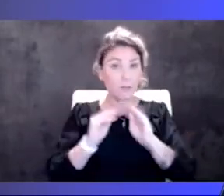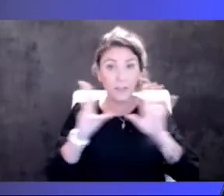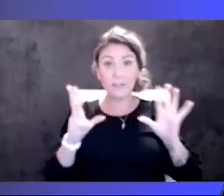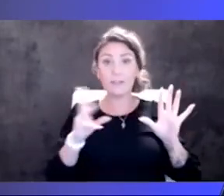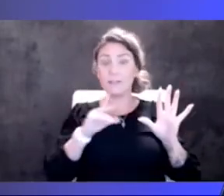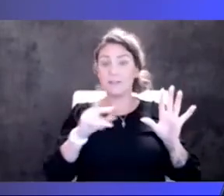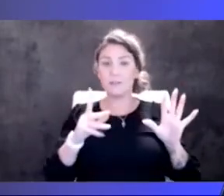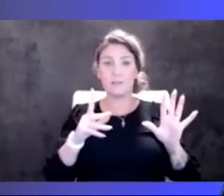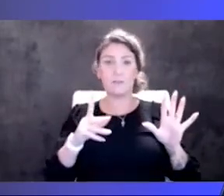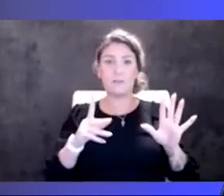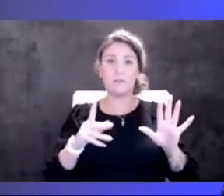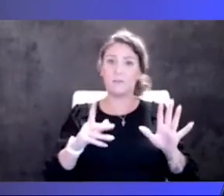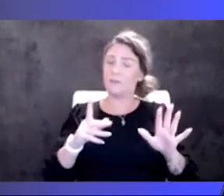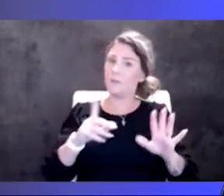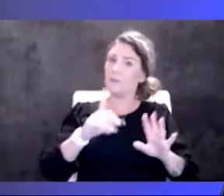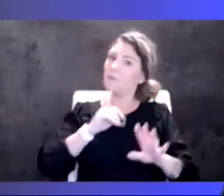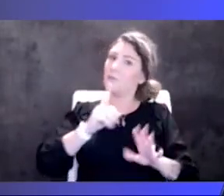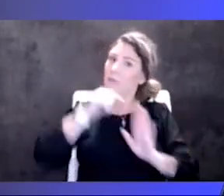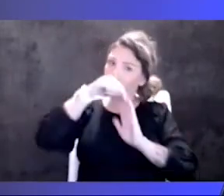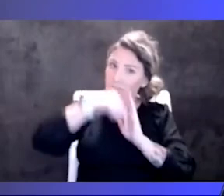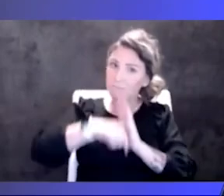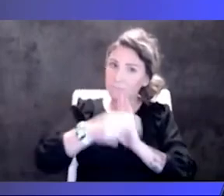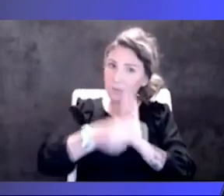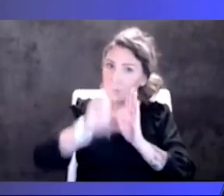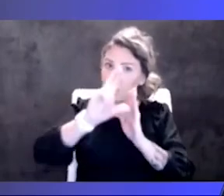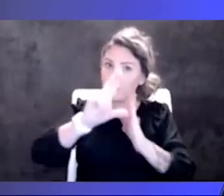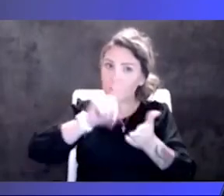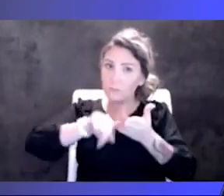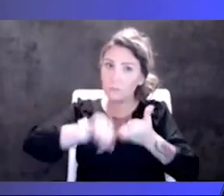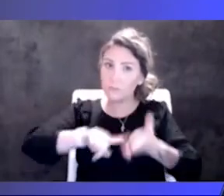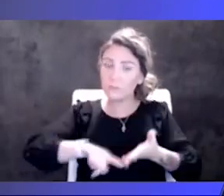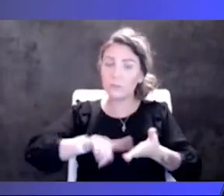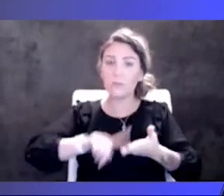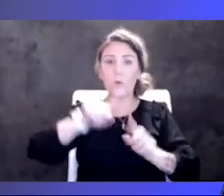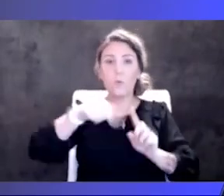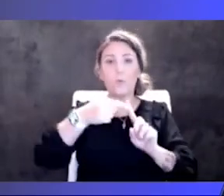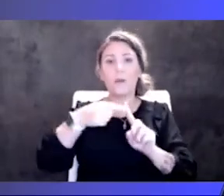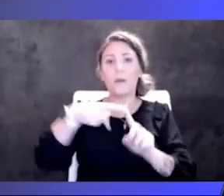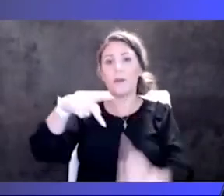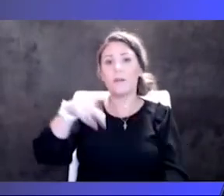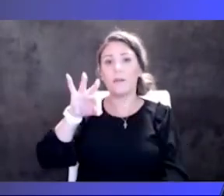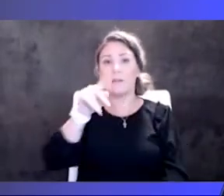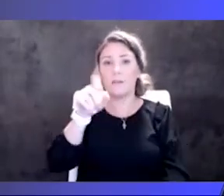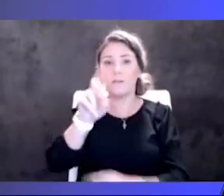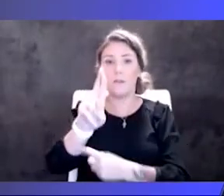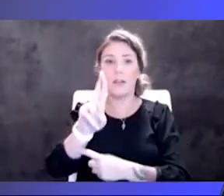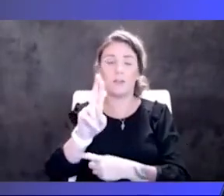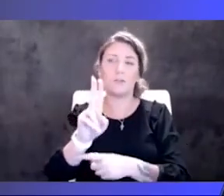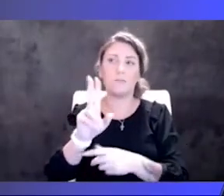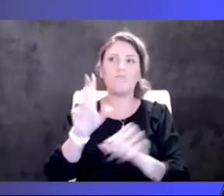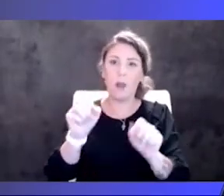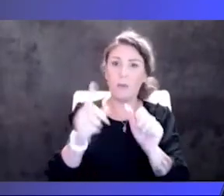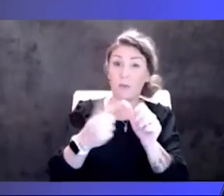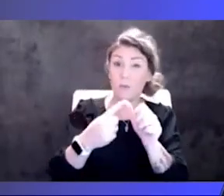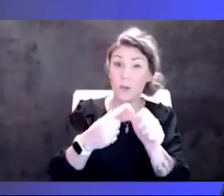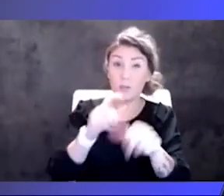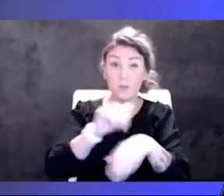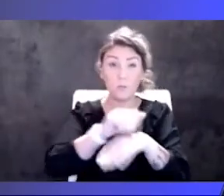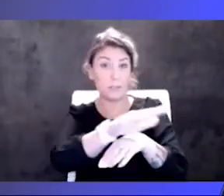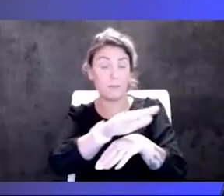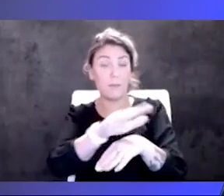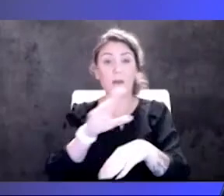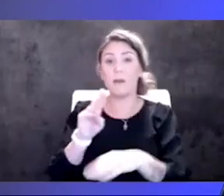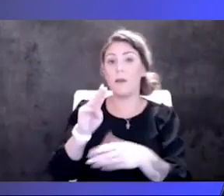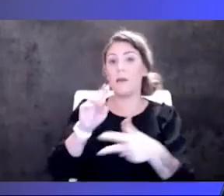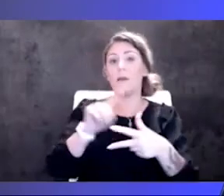to be able to review those data once Pfizer, probably Pfizer would likely be the first one once Pfizer would submit those data. Moderna is also